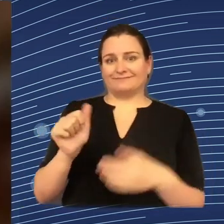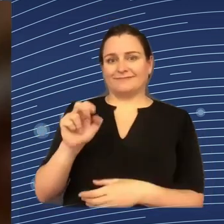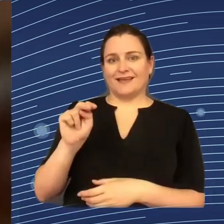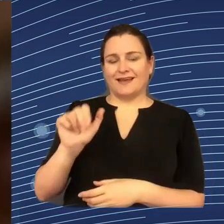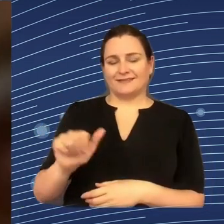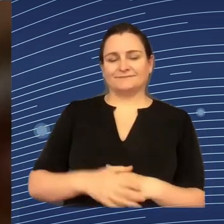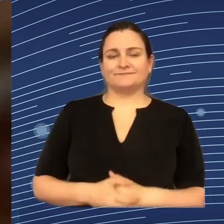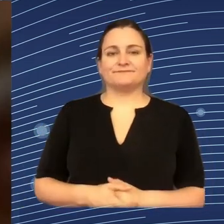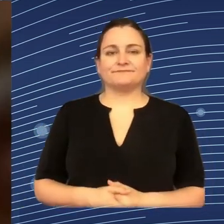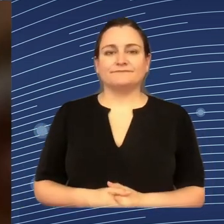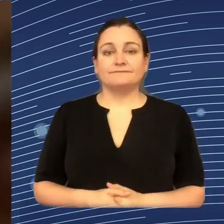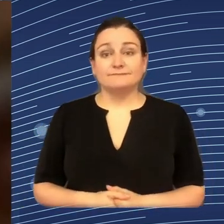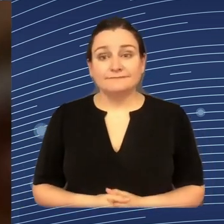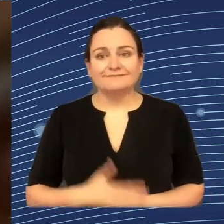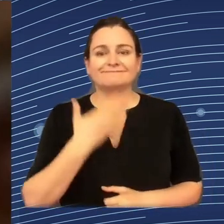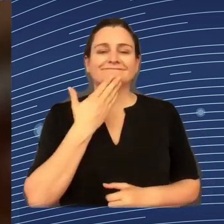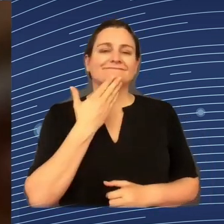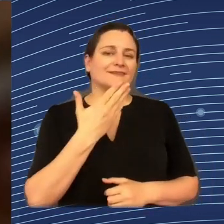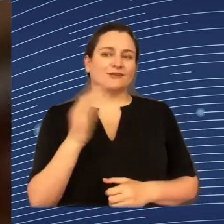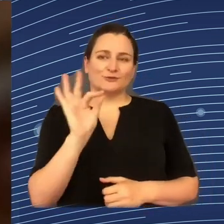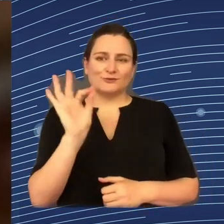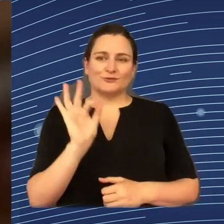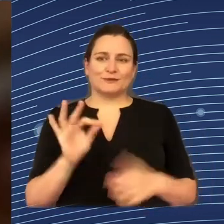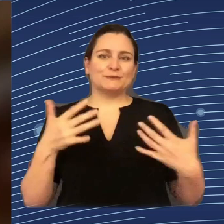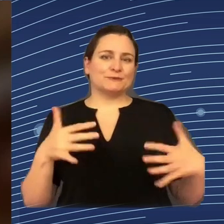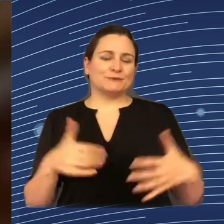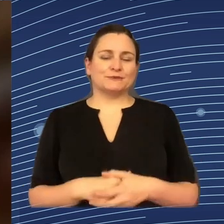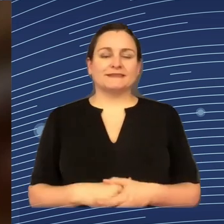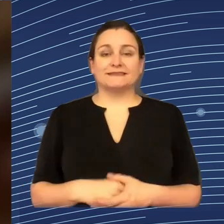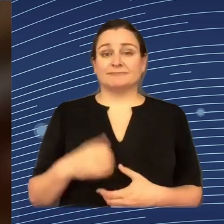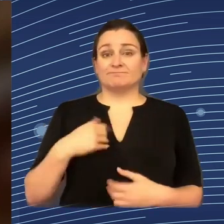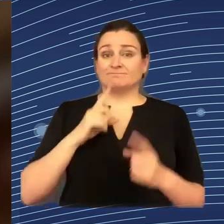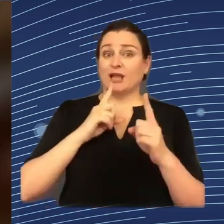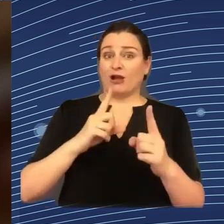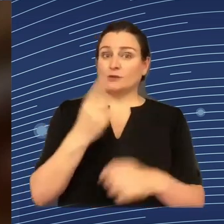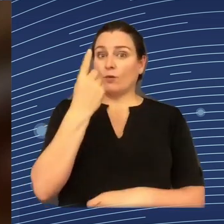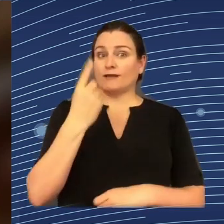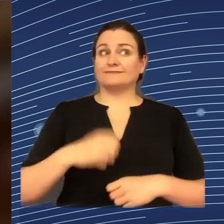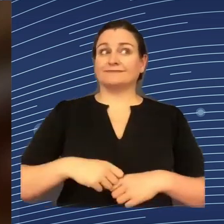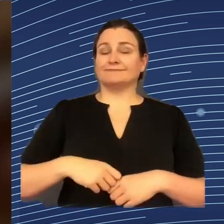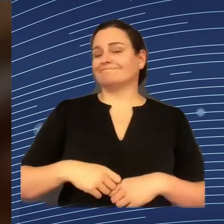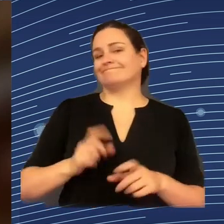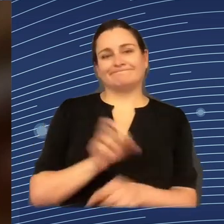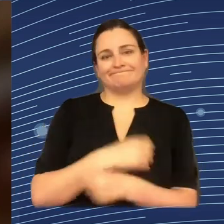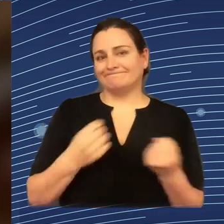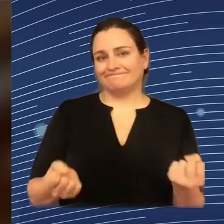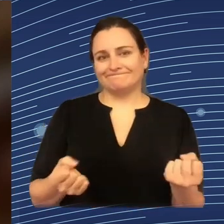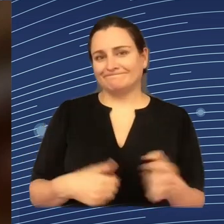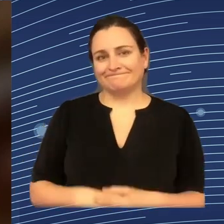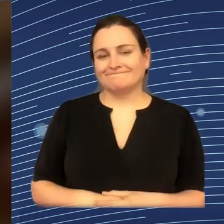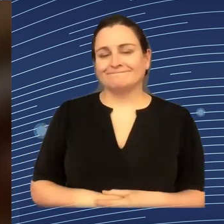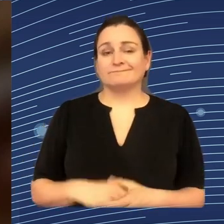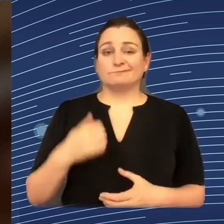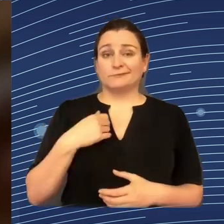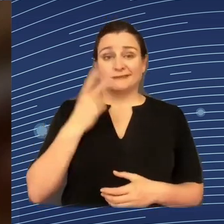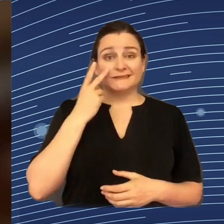great question. I cannot provide a one-size-fits-all approach here, but I see, of course, the urgency and the